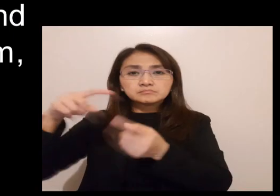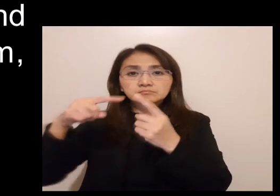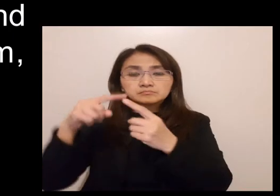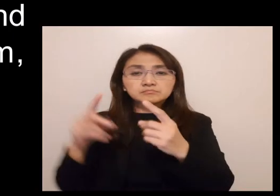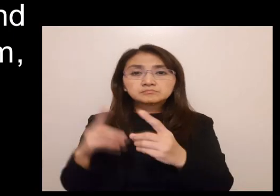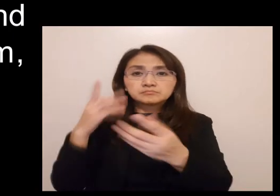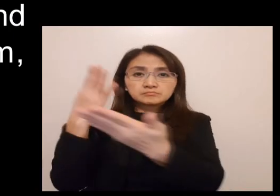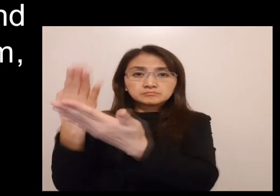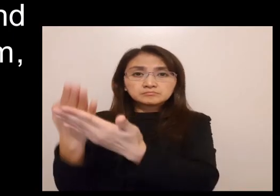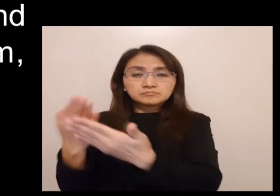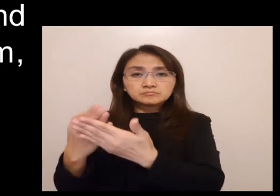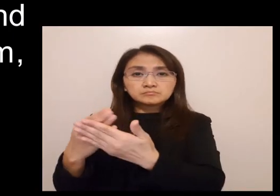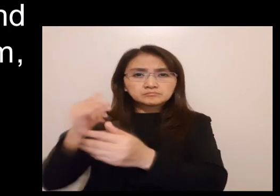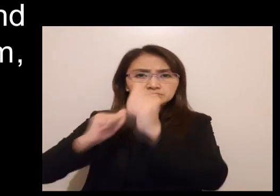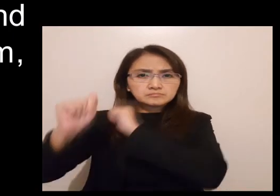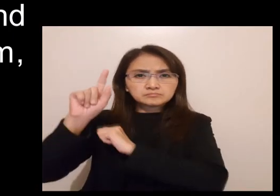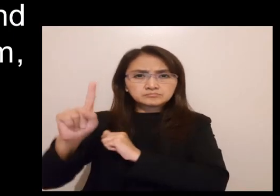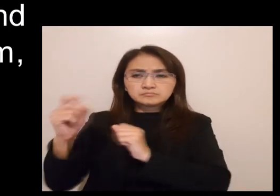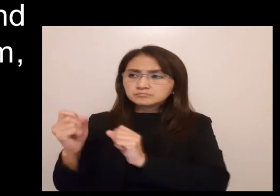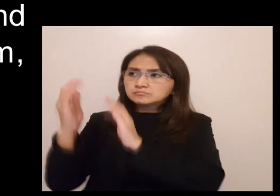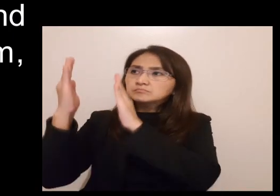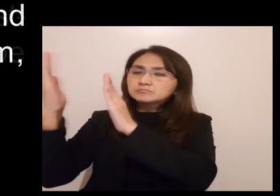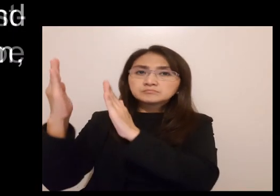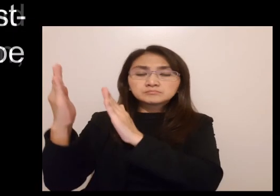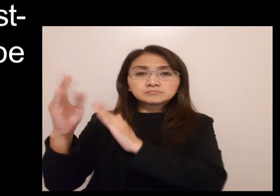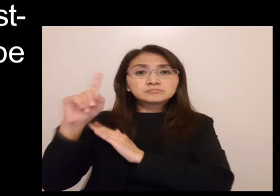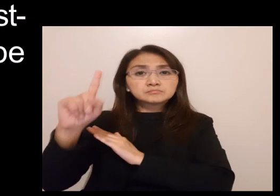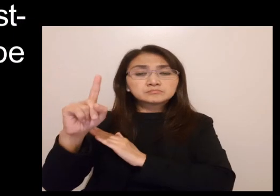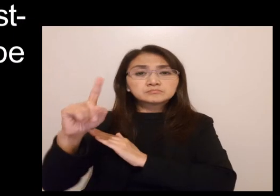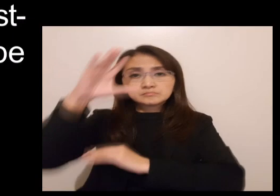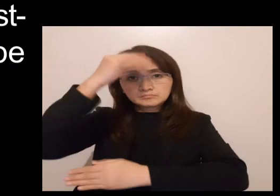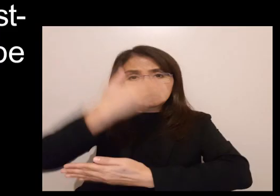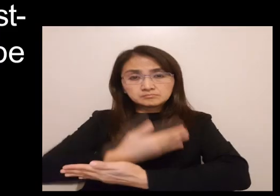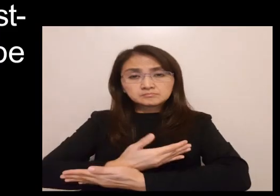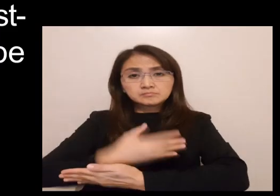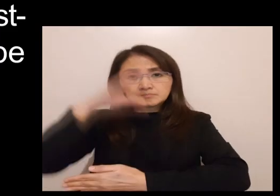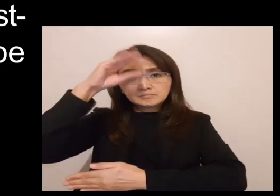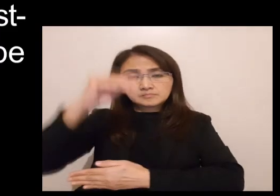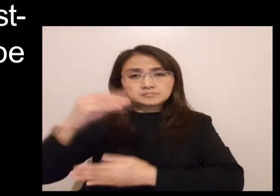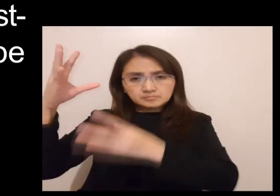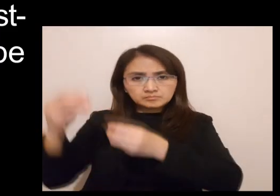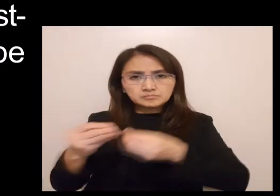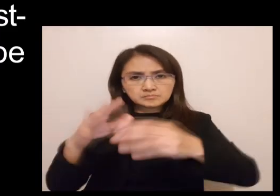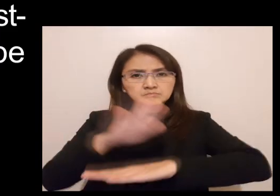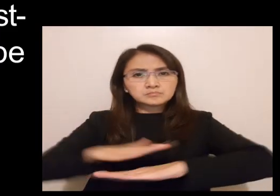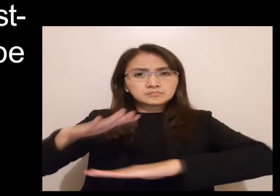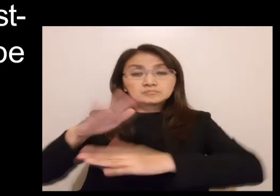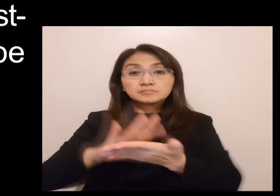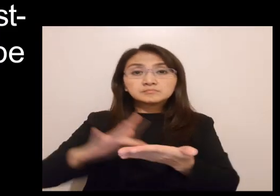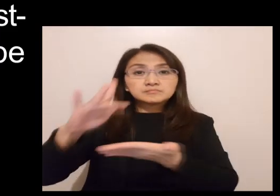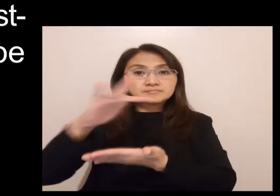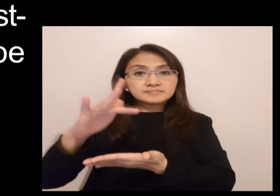When he reached the Ancient One and was presented before him, the one like a Son of Man received dominion,